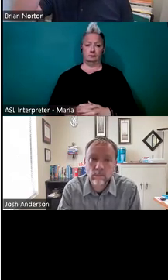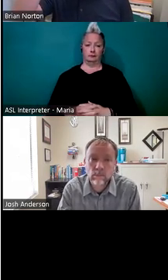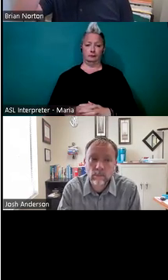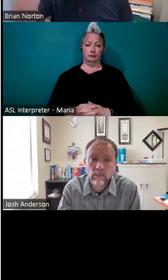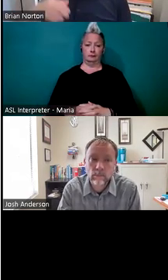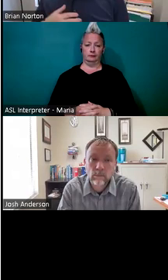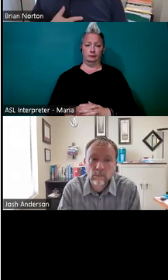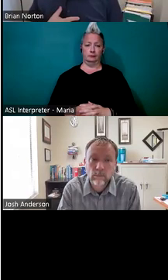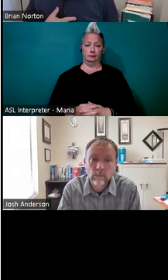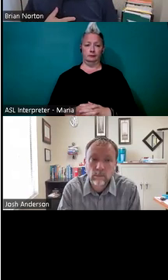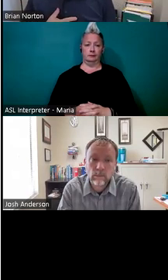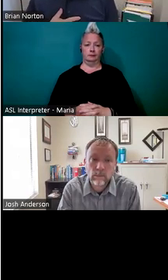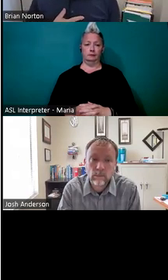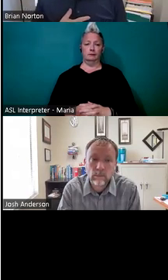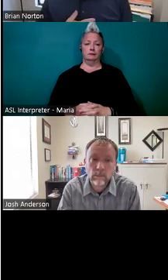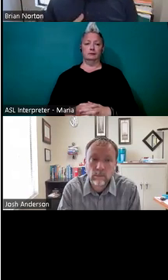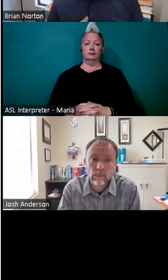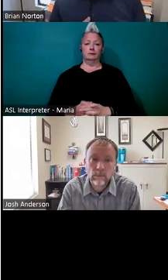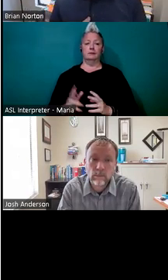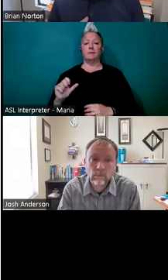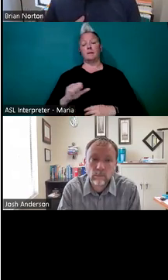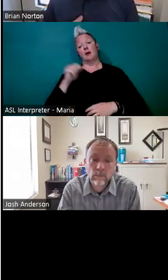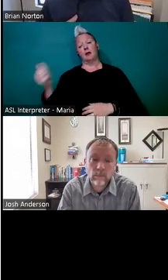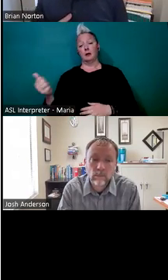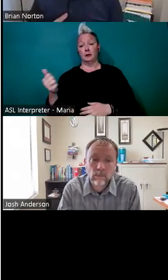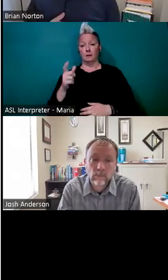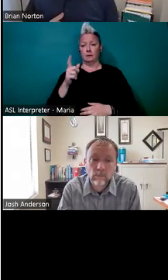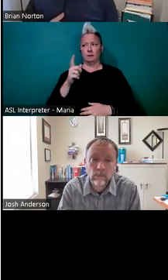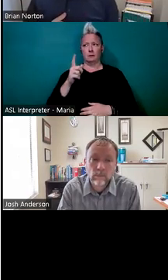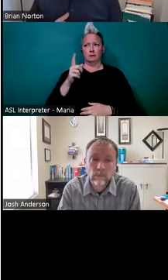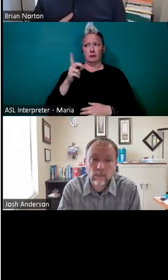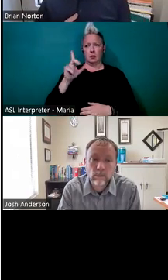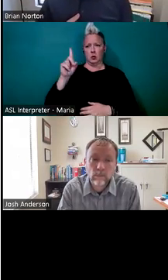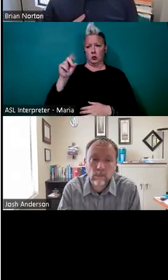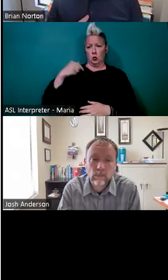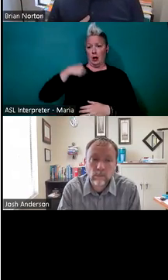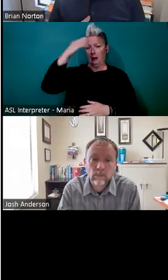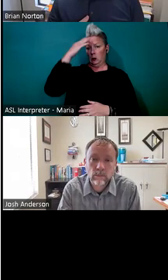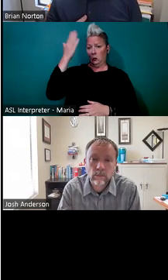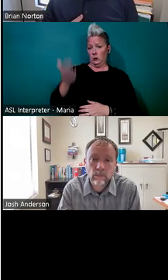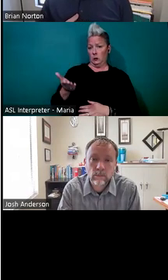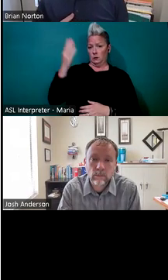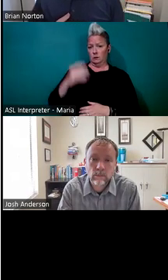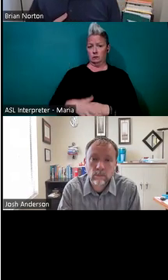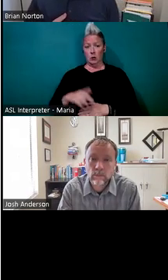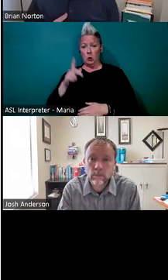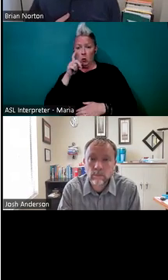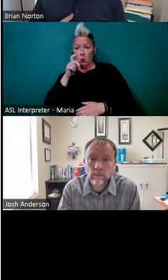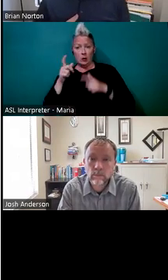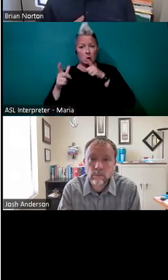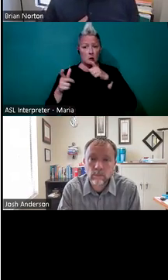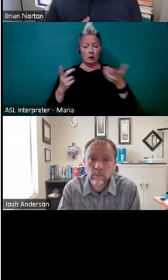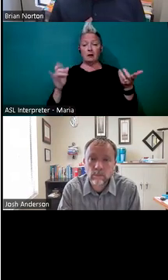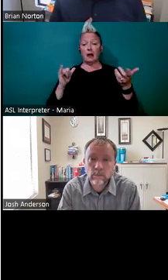The other one is the, do I know you, um, who is who, um, realizing the fact that players oftentimes